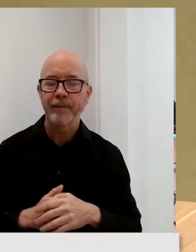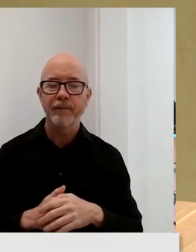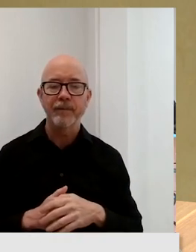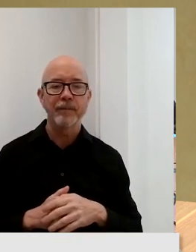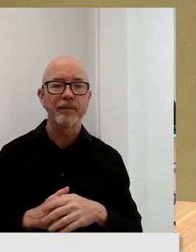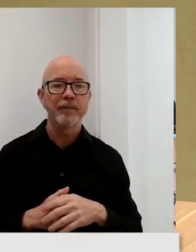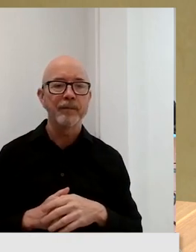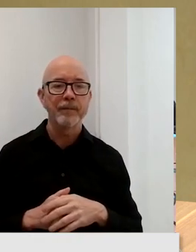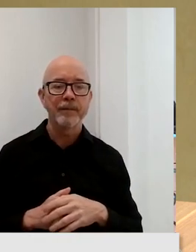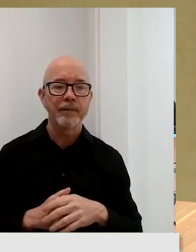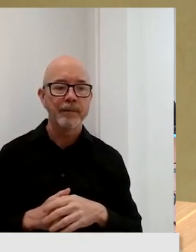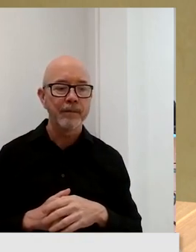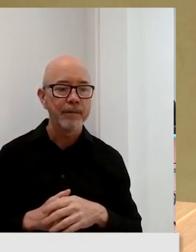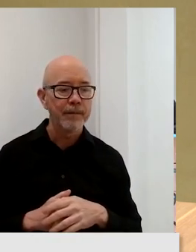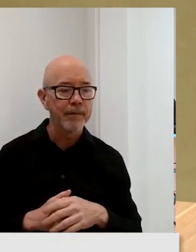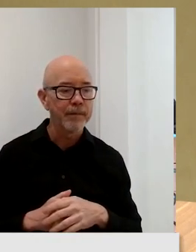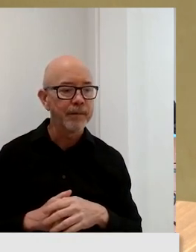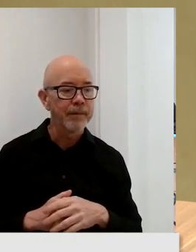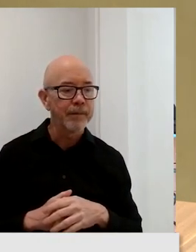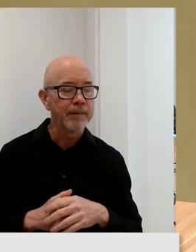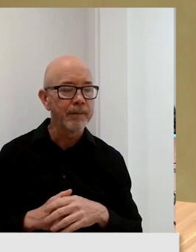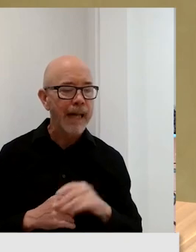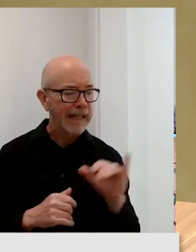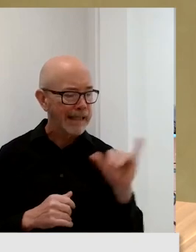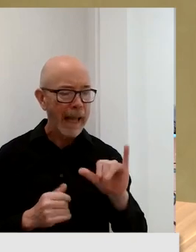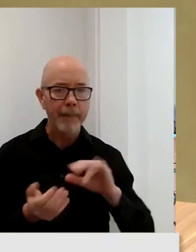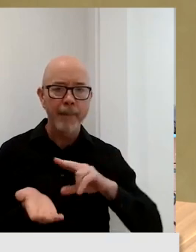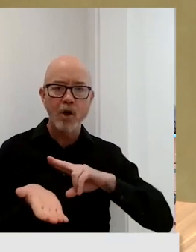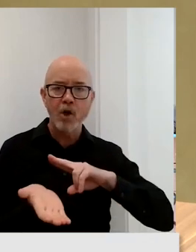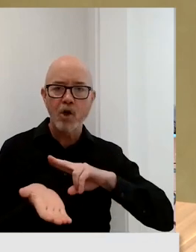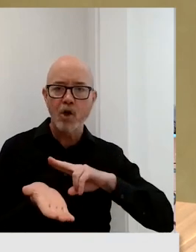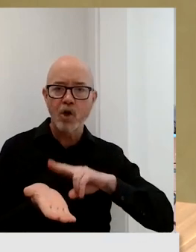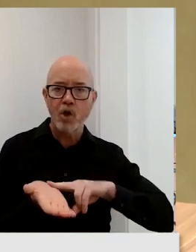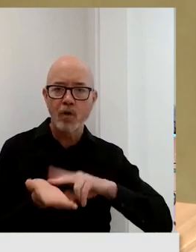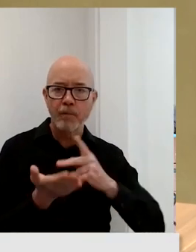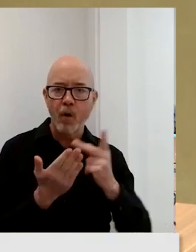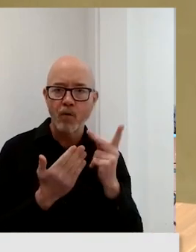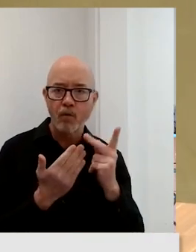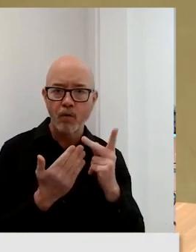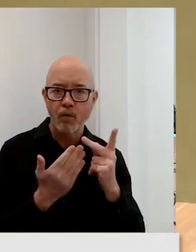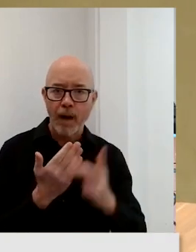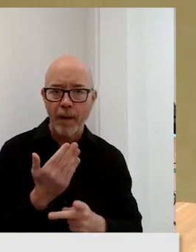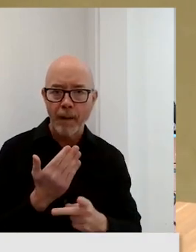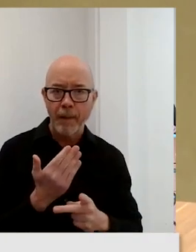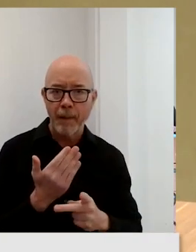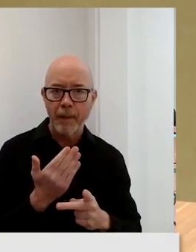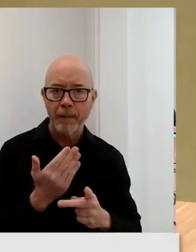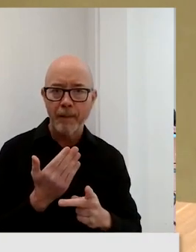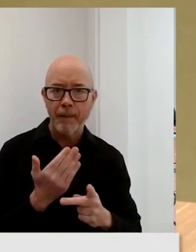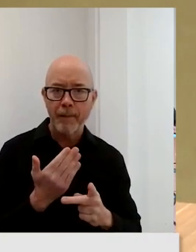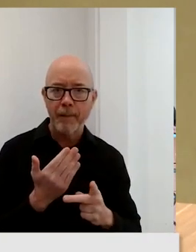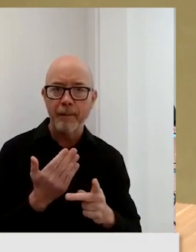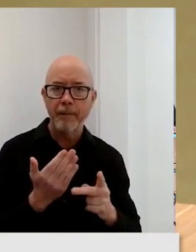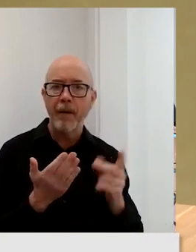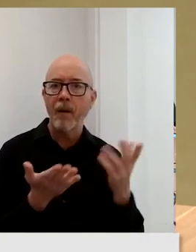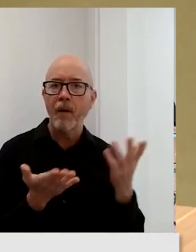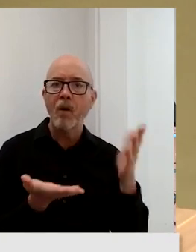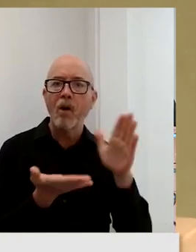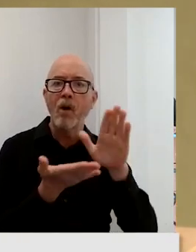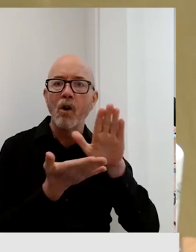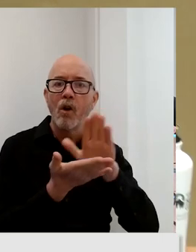same with distance ed, uh, the nursing program. Um, and, flunked everybody out when the colleges switched to, you know,